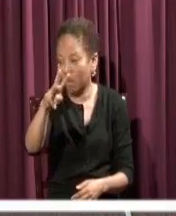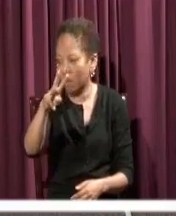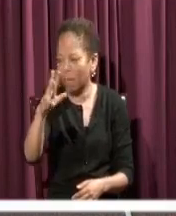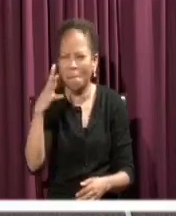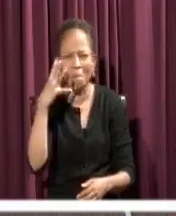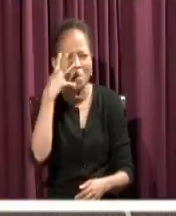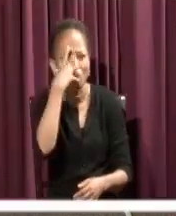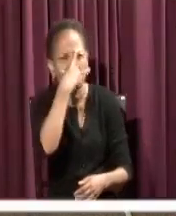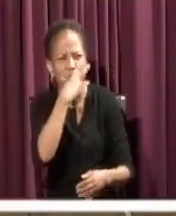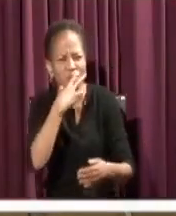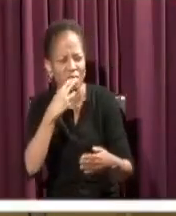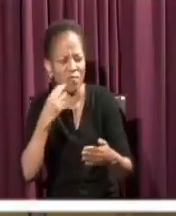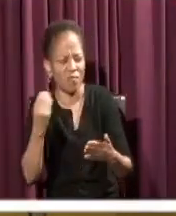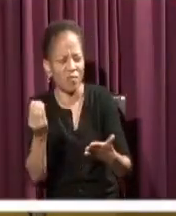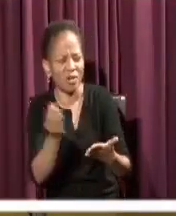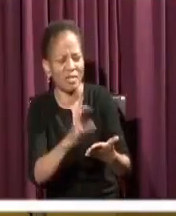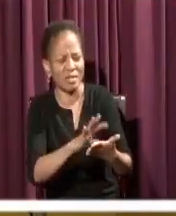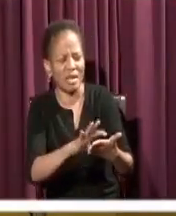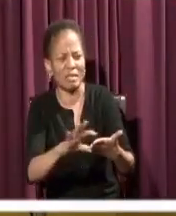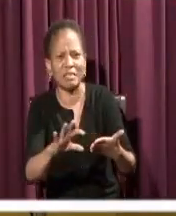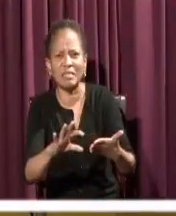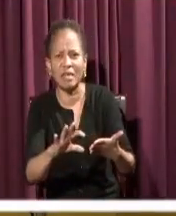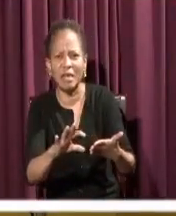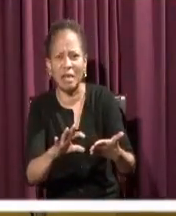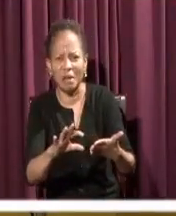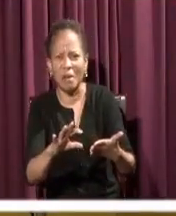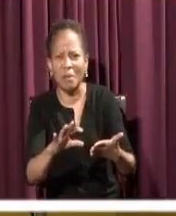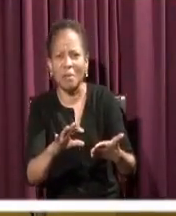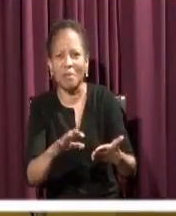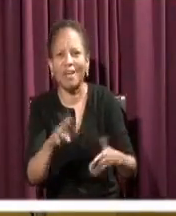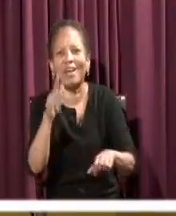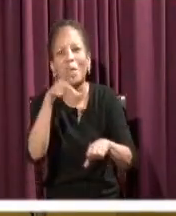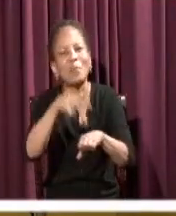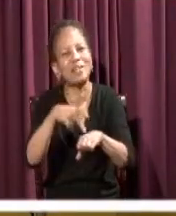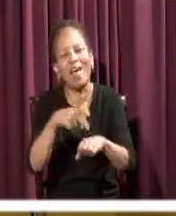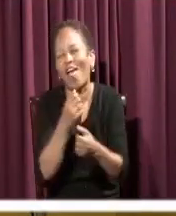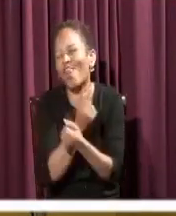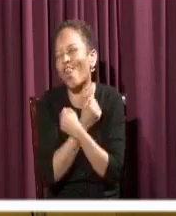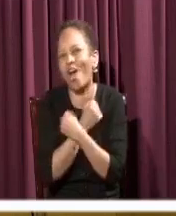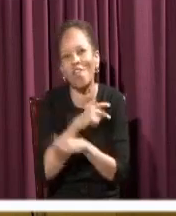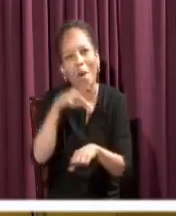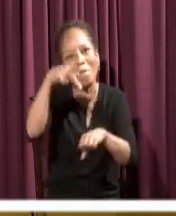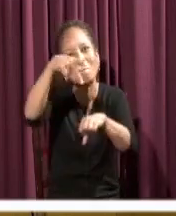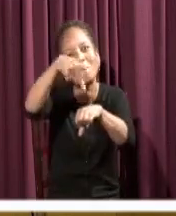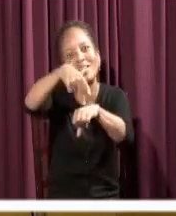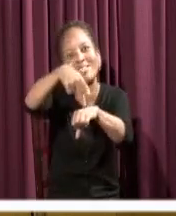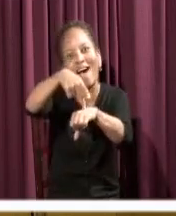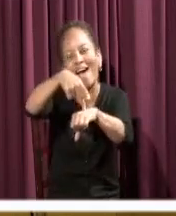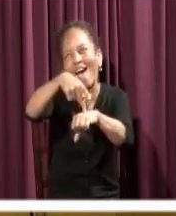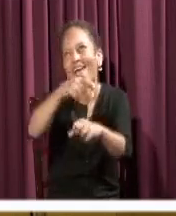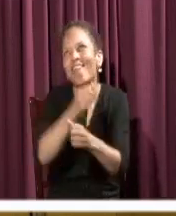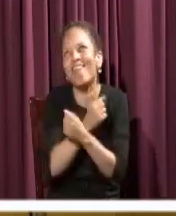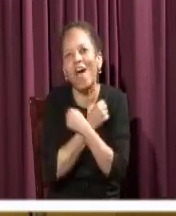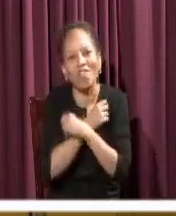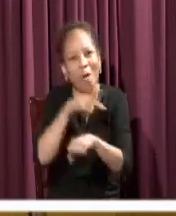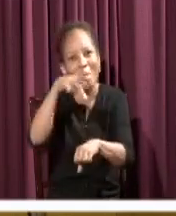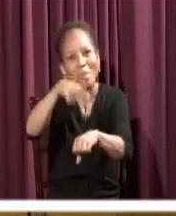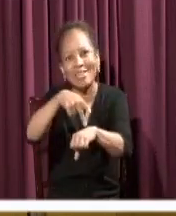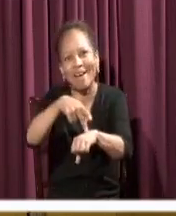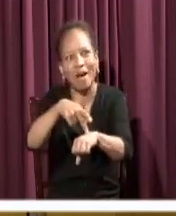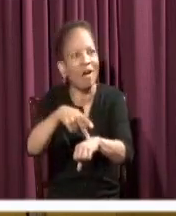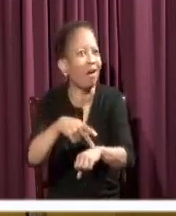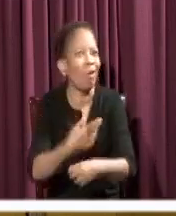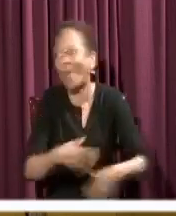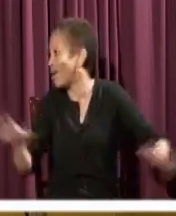Most beautiful. Peter. You know, Peter's my boy. I love the guy. I just love how he's doing